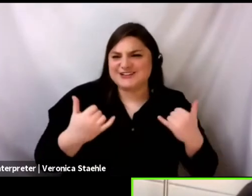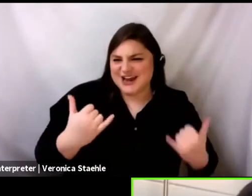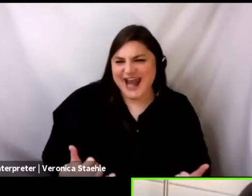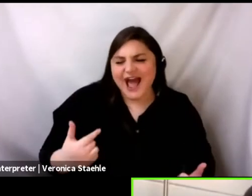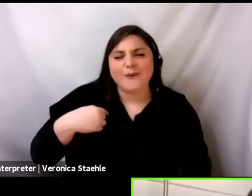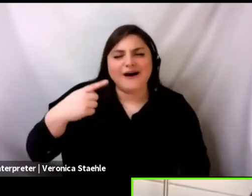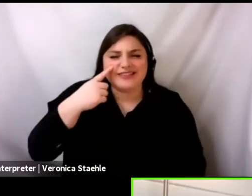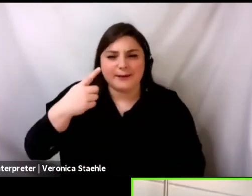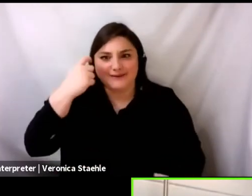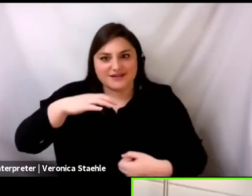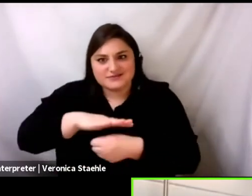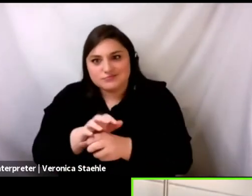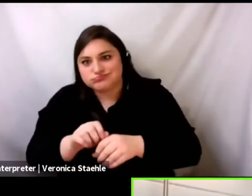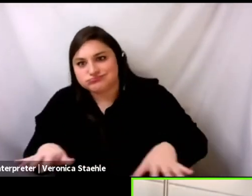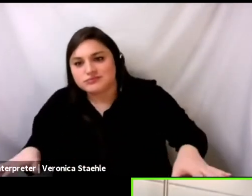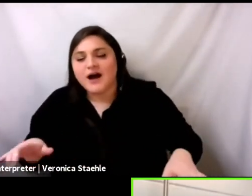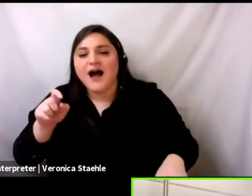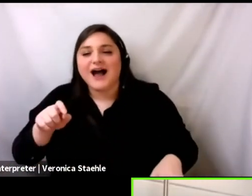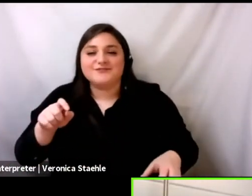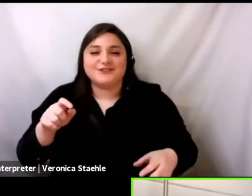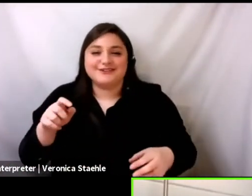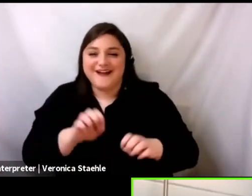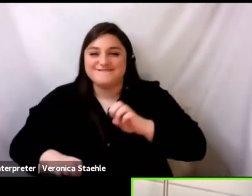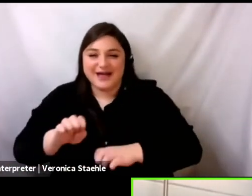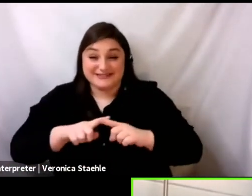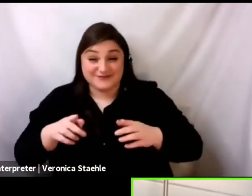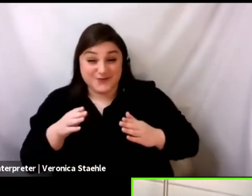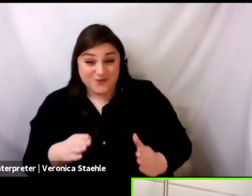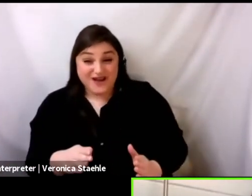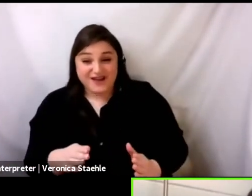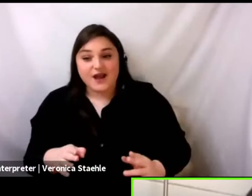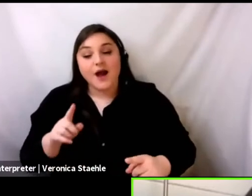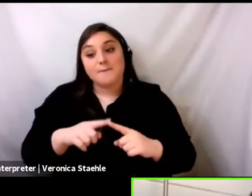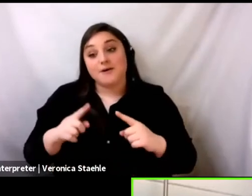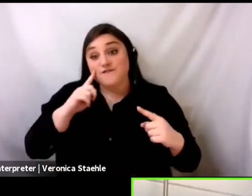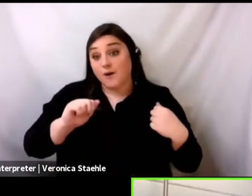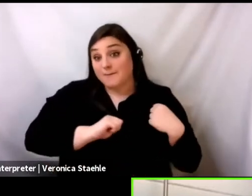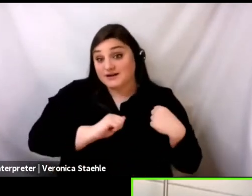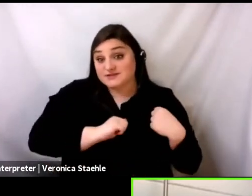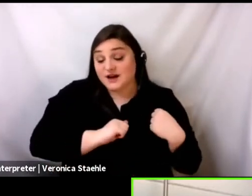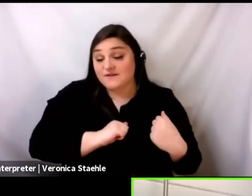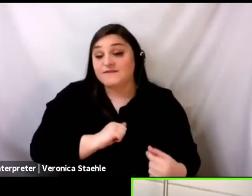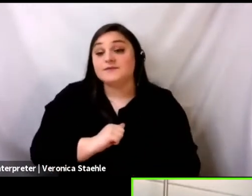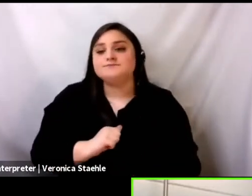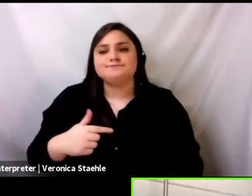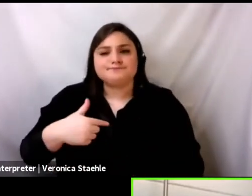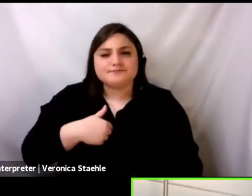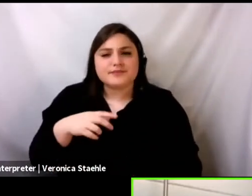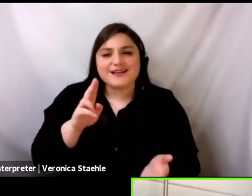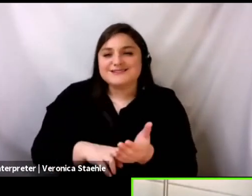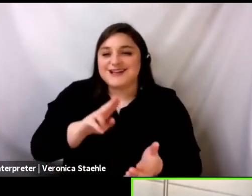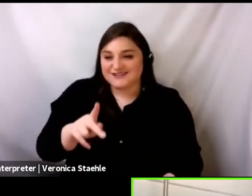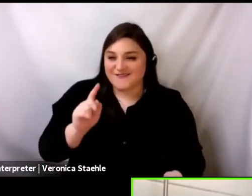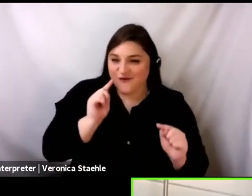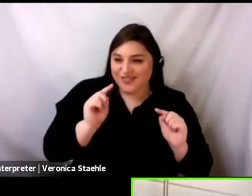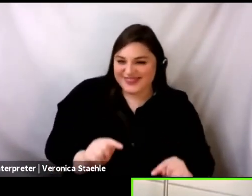considerations. Um, the, actually, because I actually signed up because I do, everyone always asks me, why do you